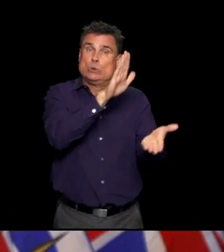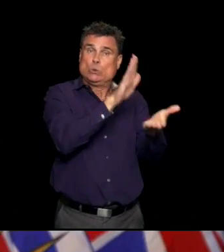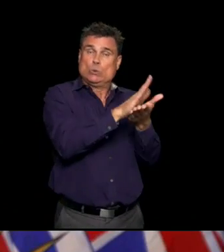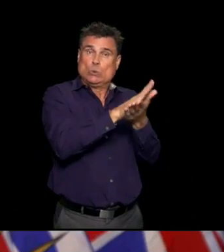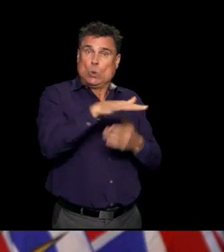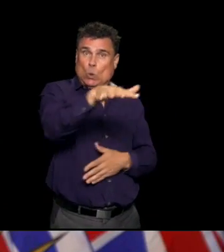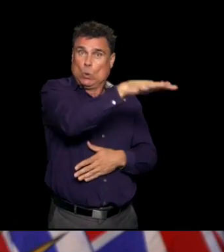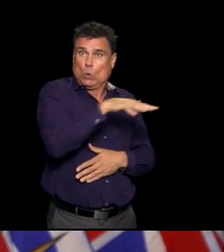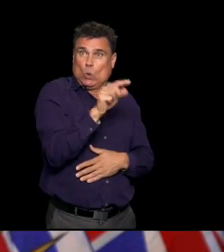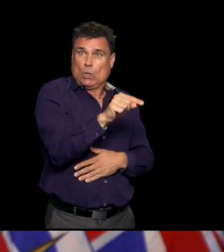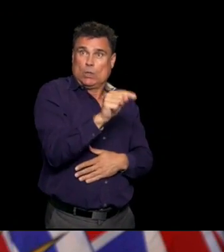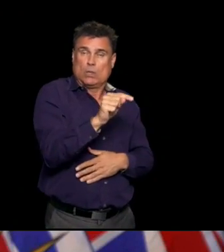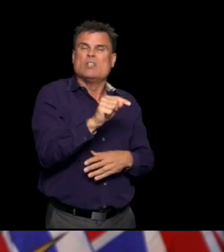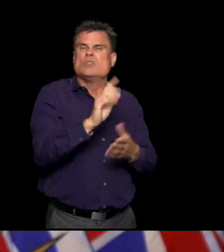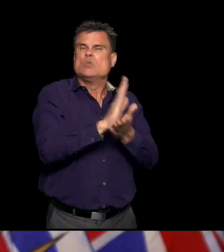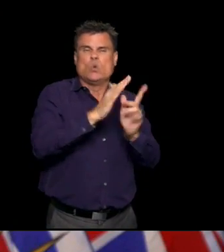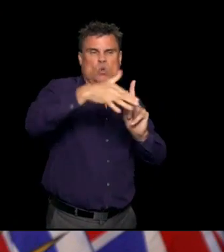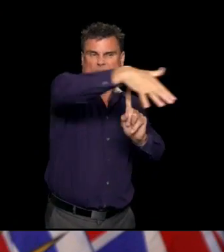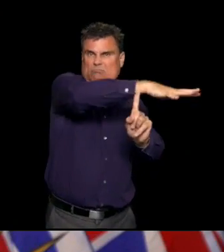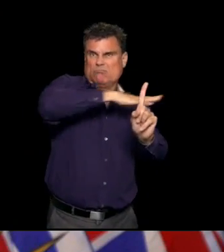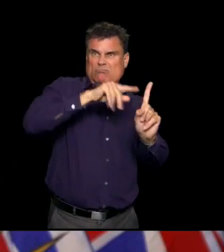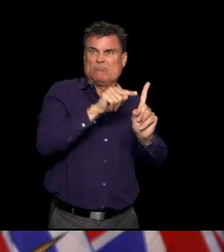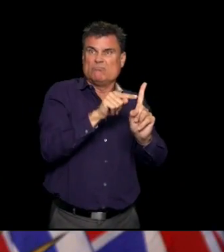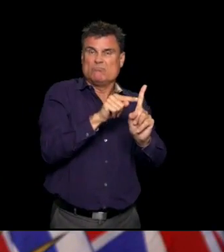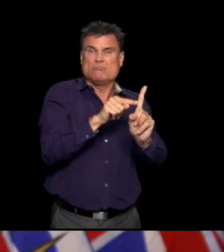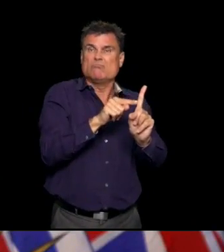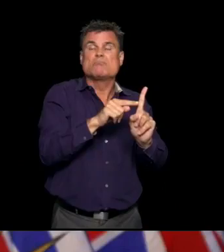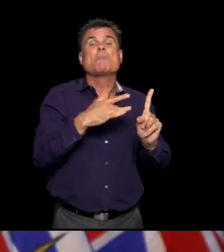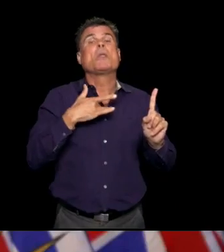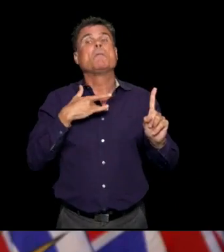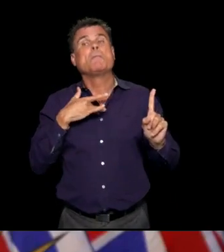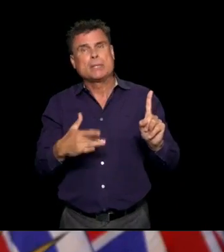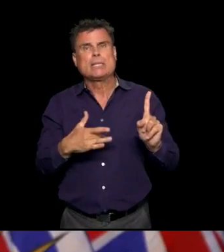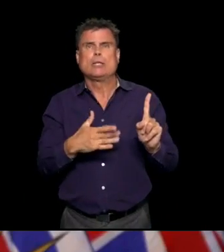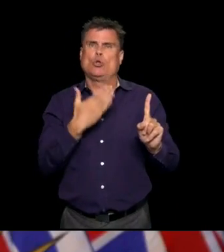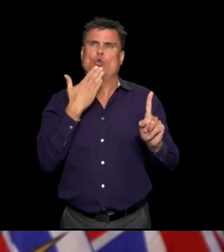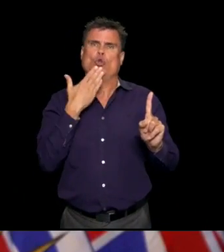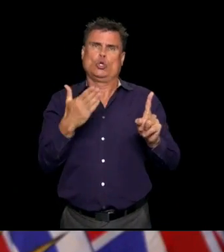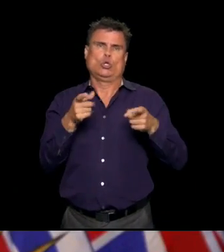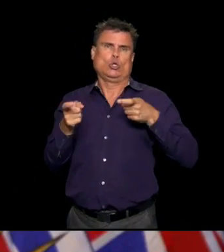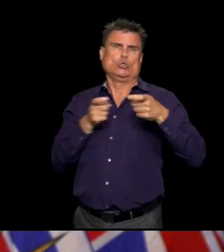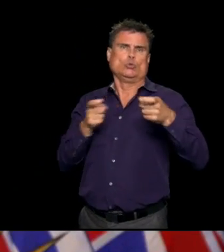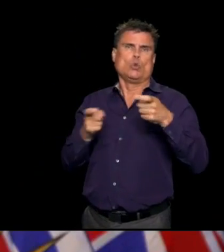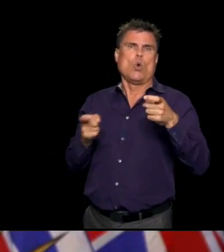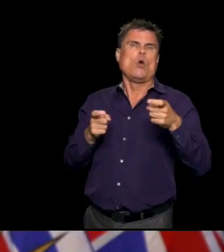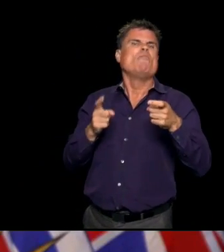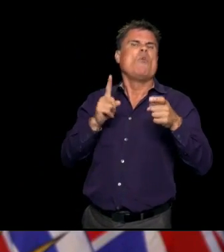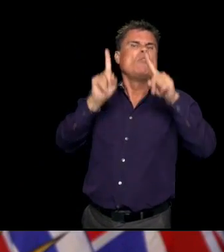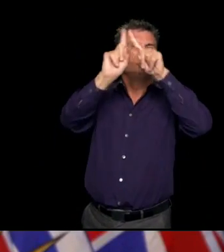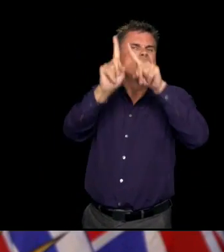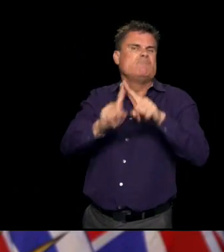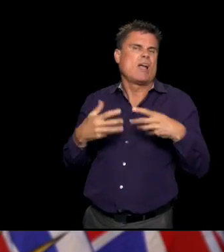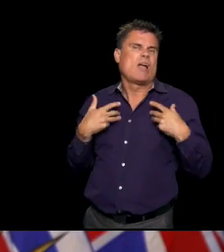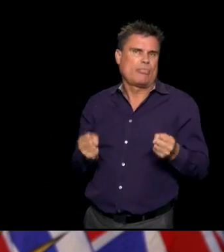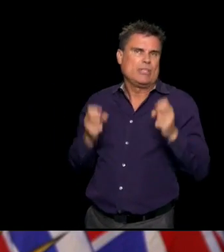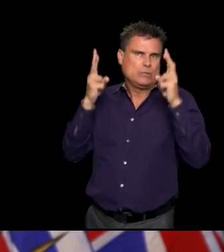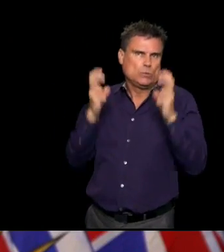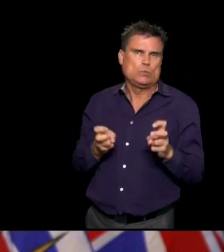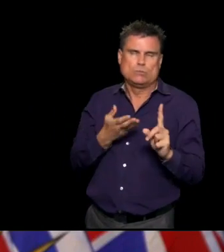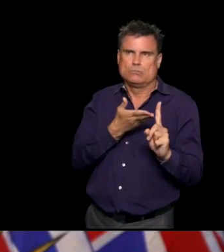mentioned it earlier, you know, what we see in some days those is a reflection of what's going on in the community.